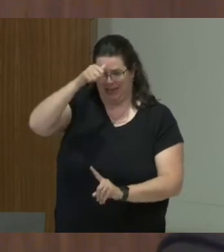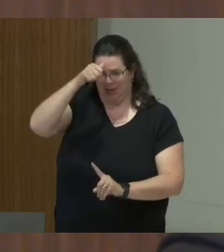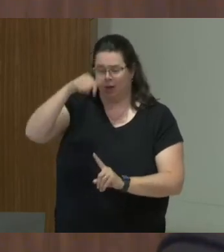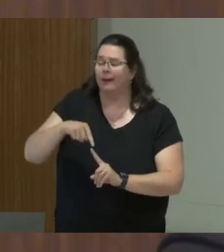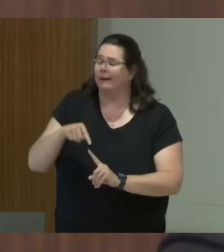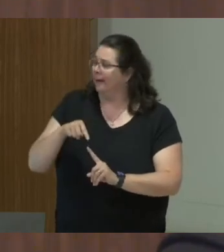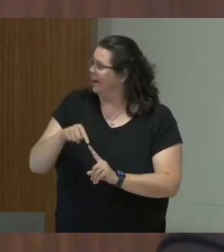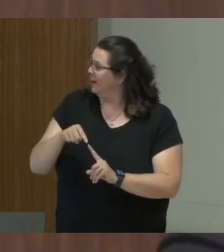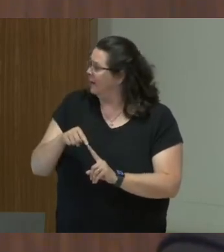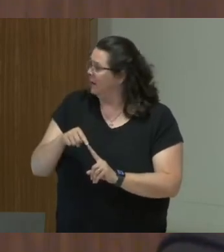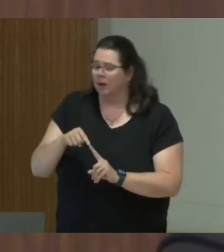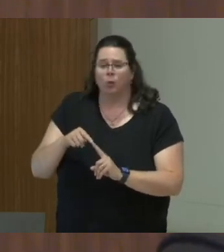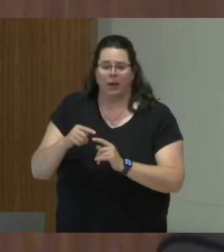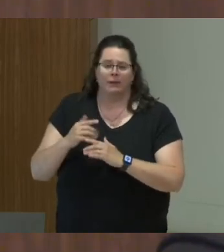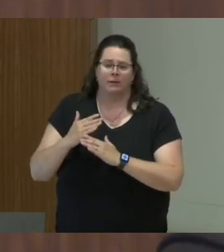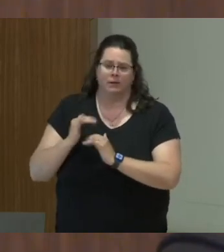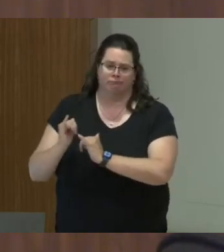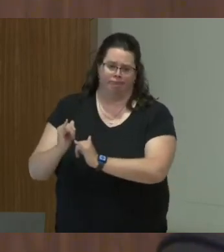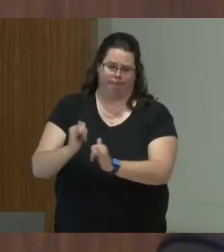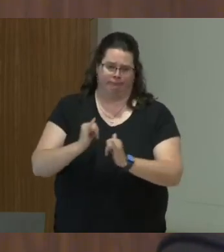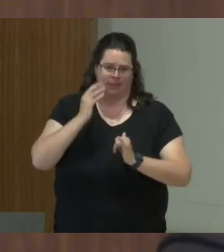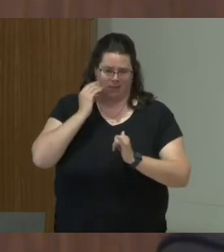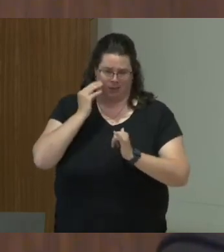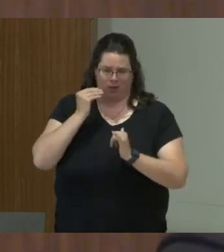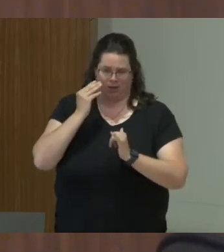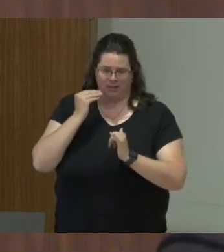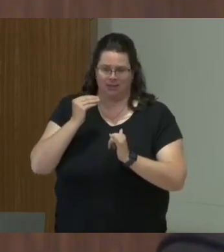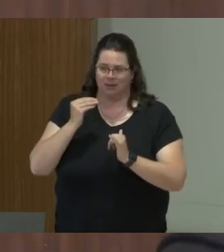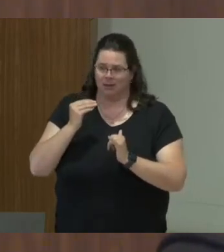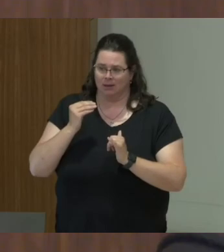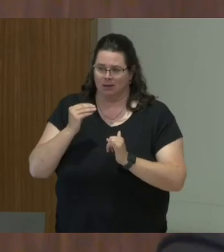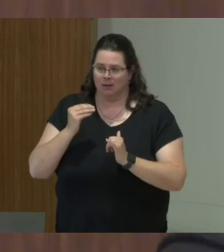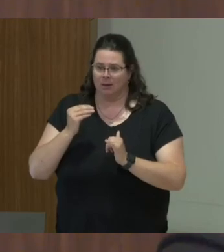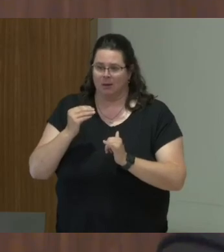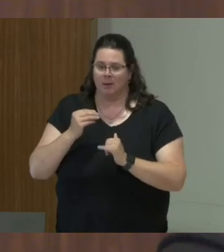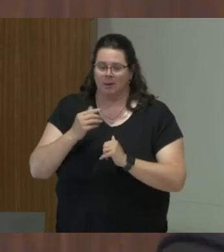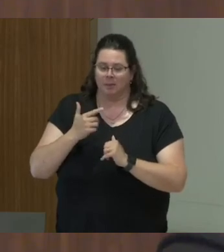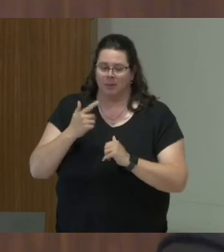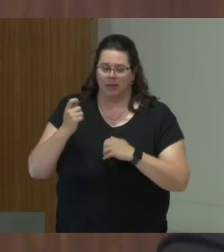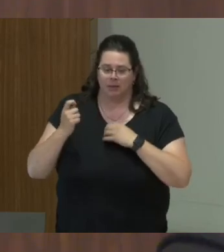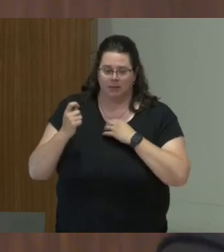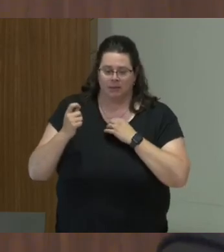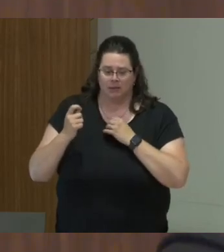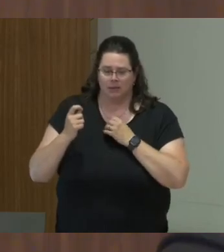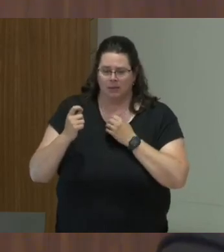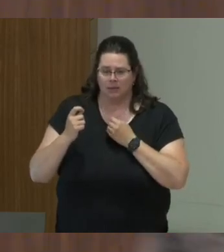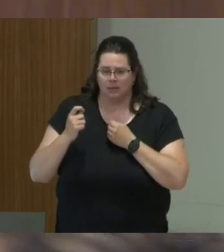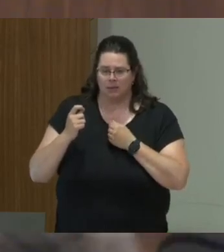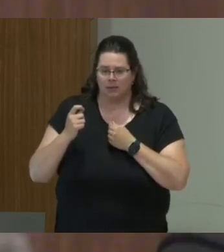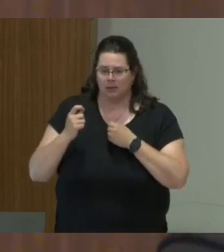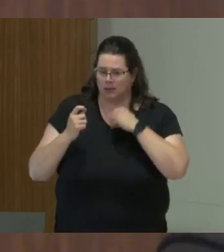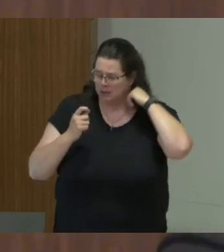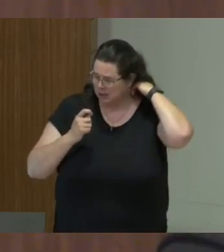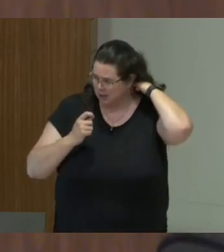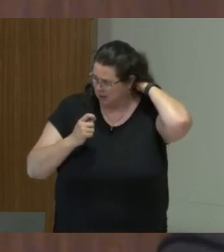of a lot of the people who have come from the third world countries, because we are more communitarian societies, and the way